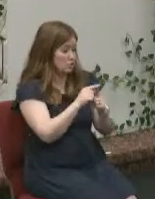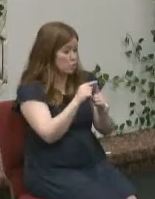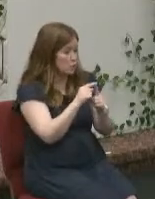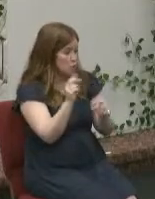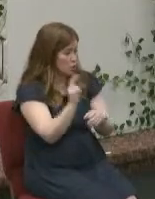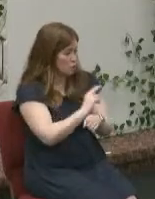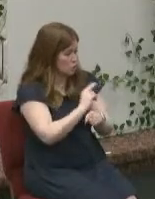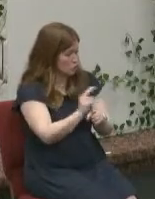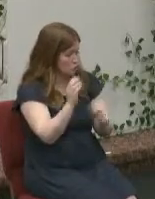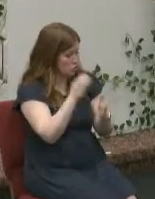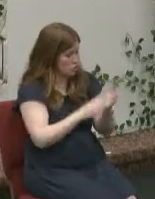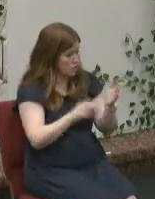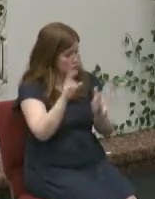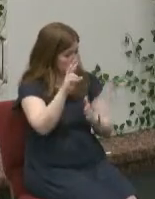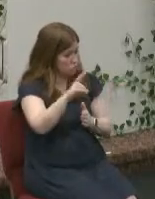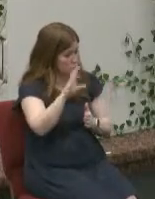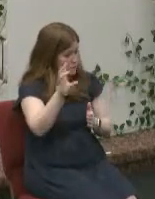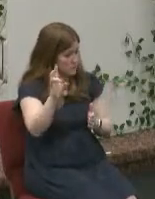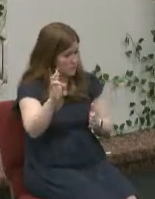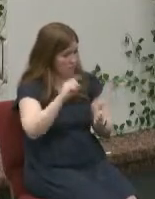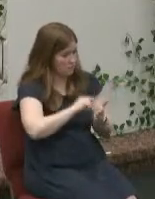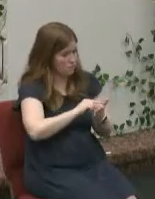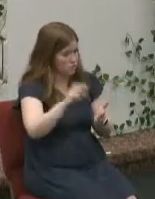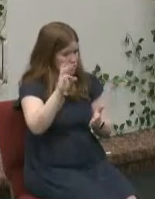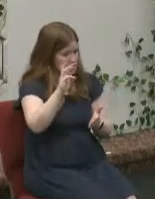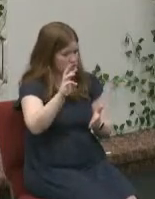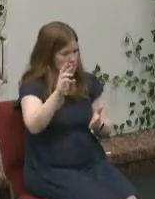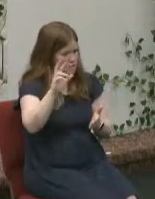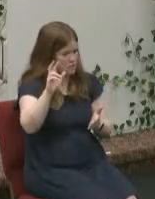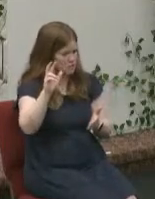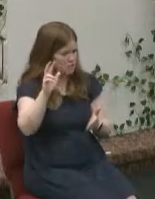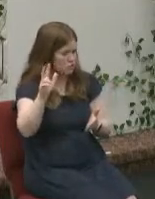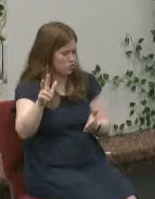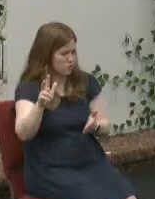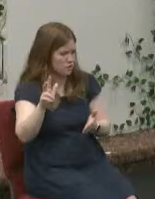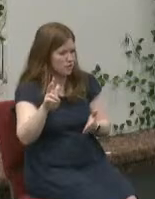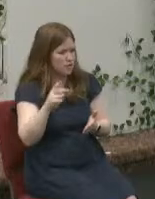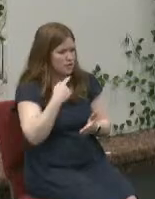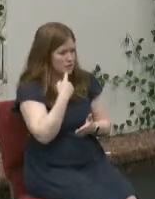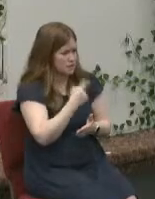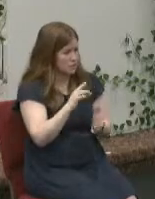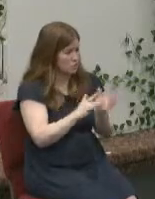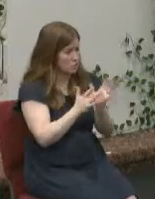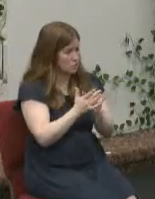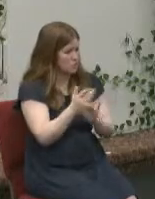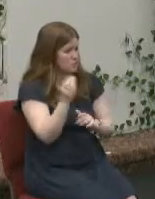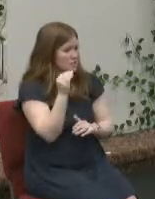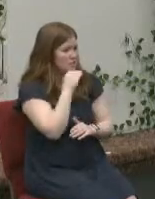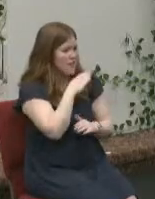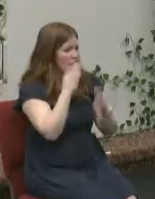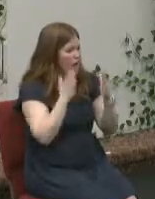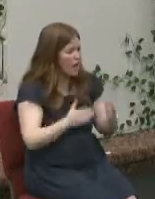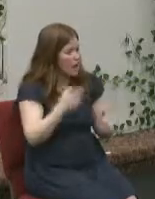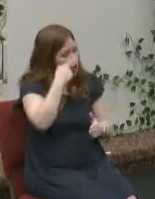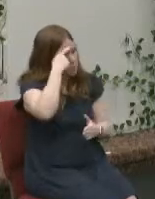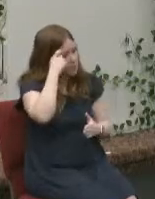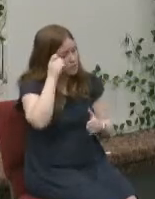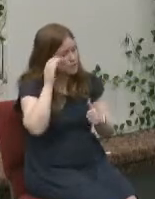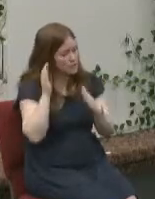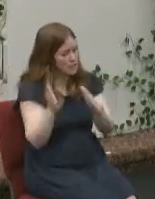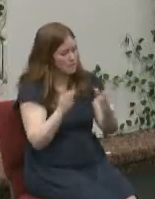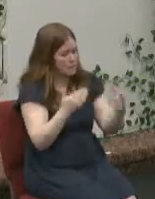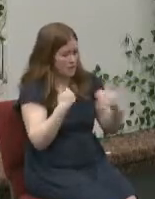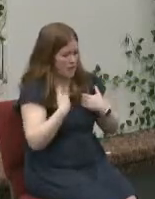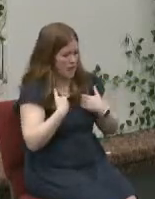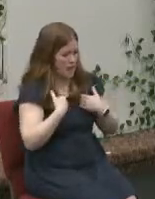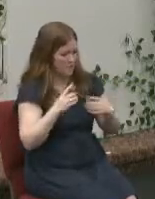63 and 64 and here's why he's a fake because he's planning to have his disciples steal his body